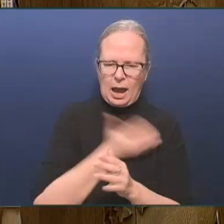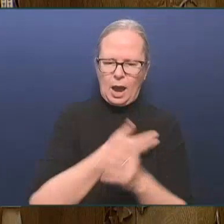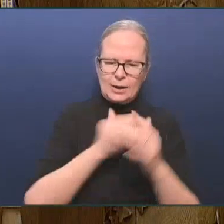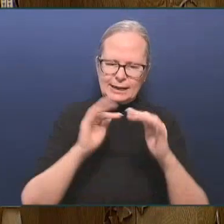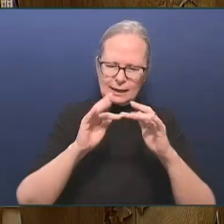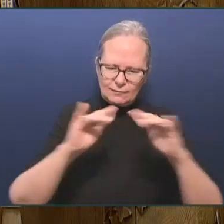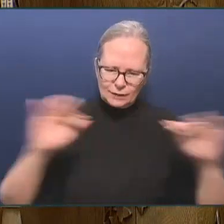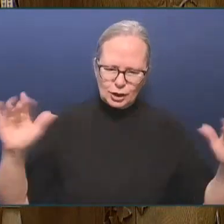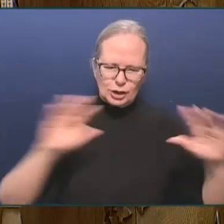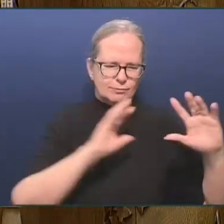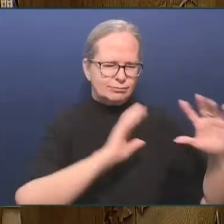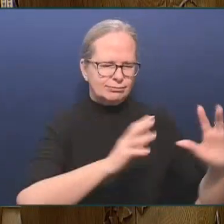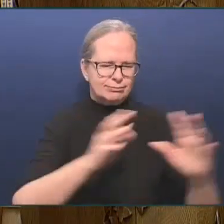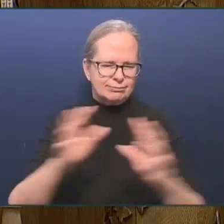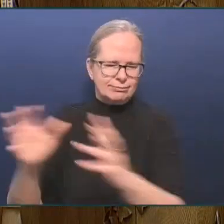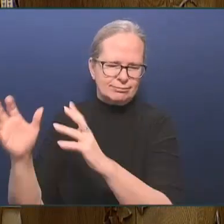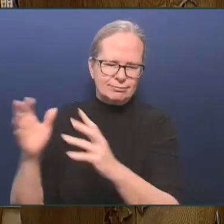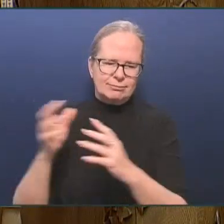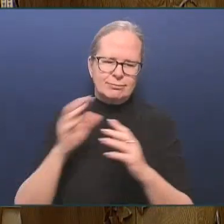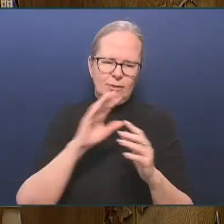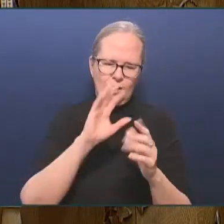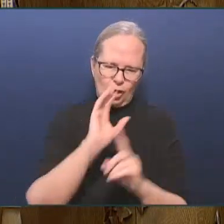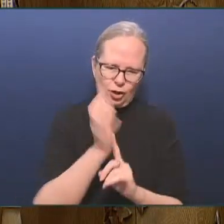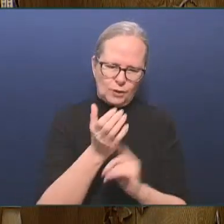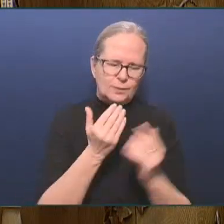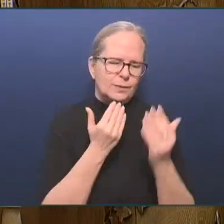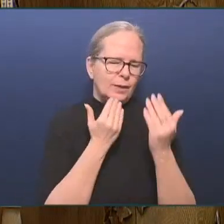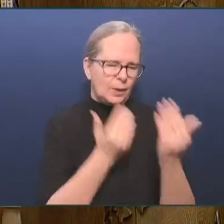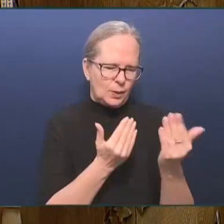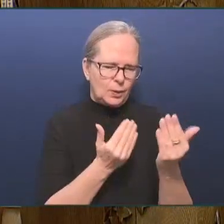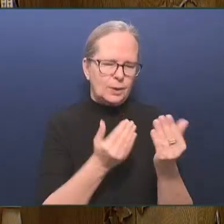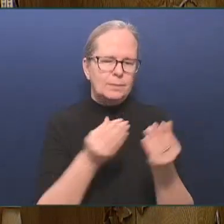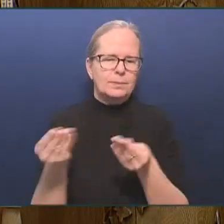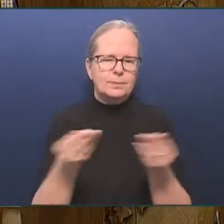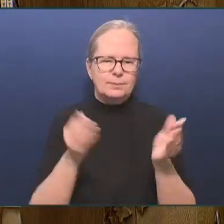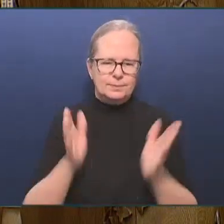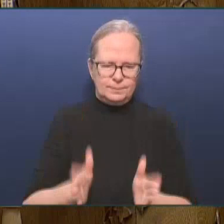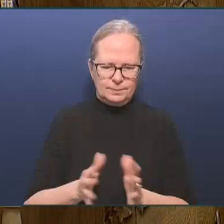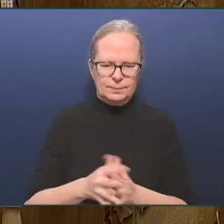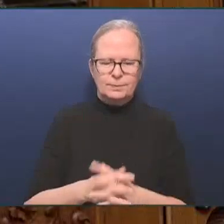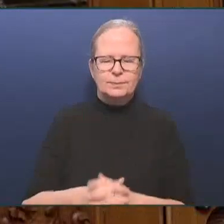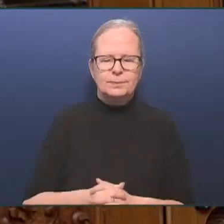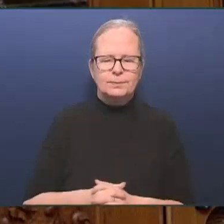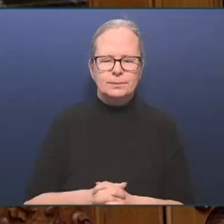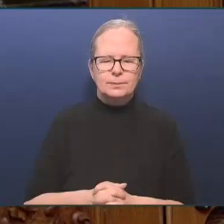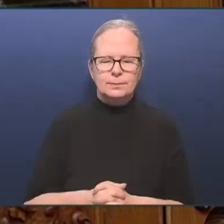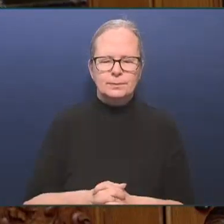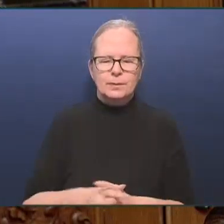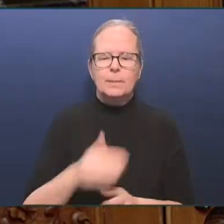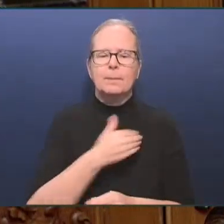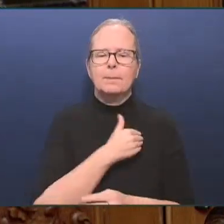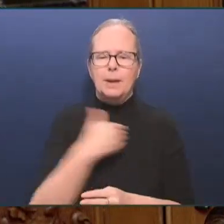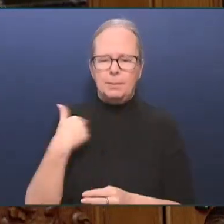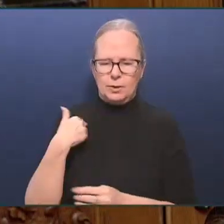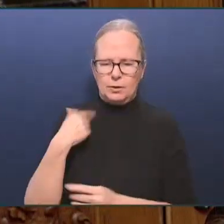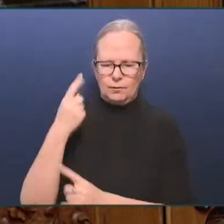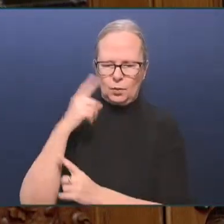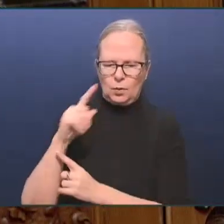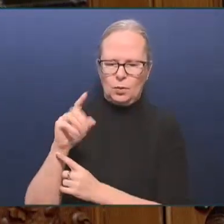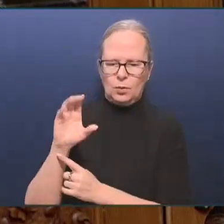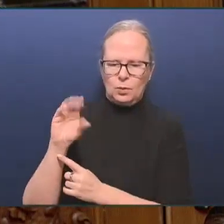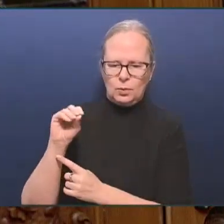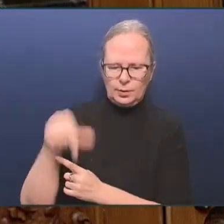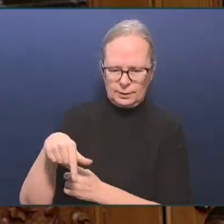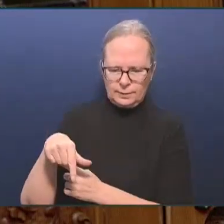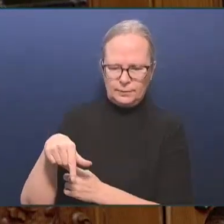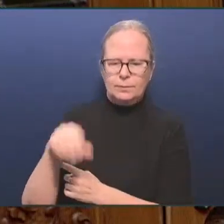Member for Cucutlumburg Mountain Water is life. Everyone needs clean water. Water is